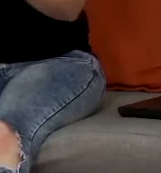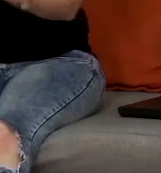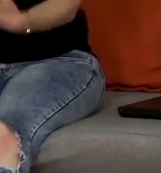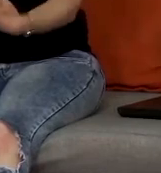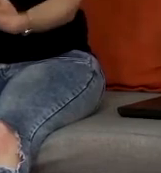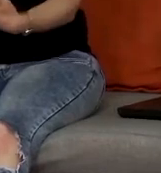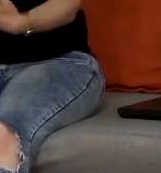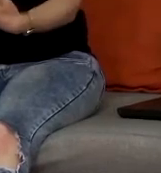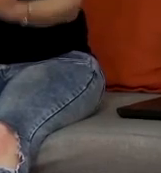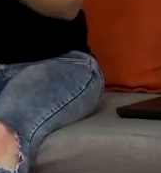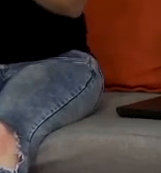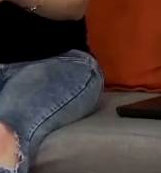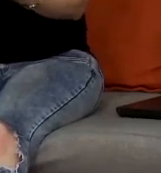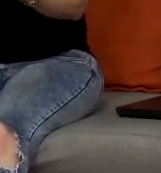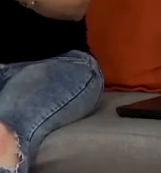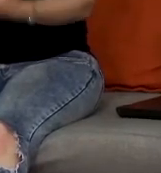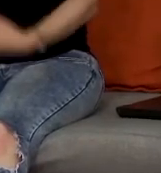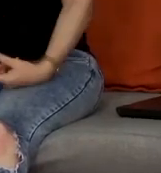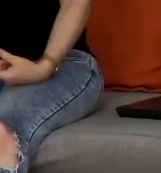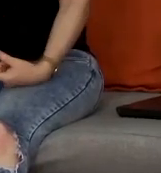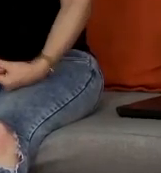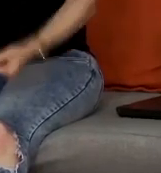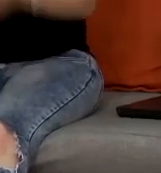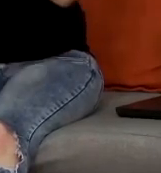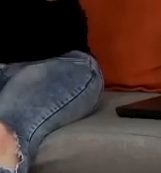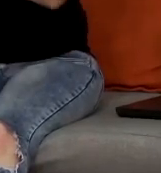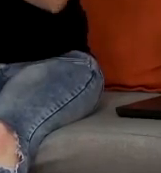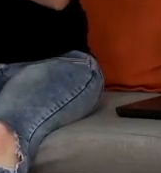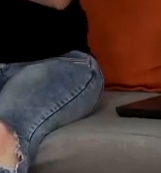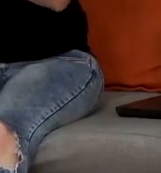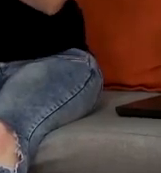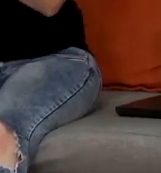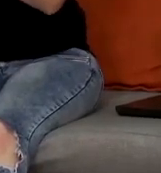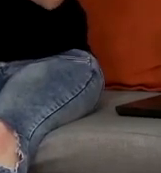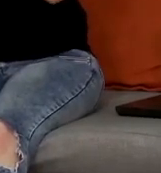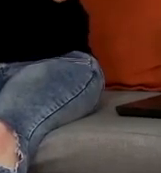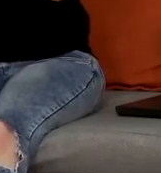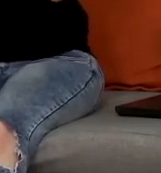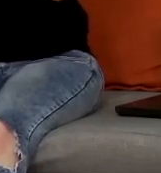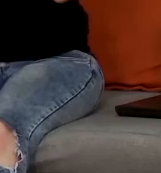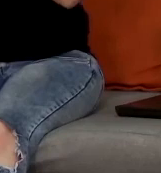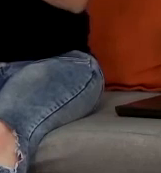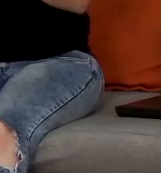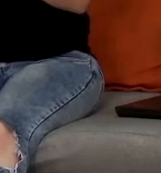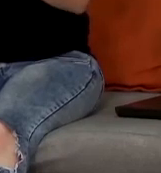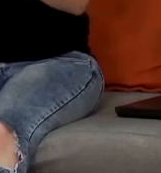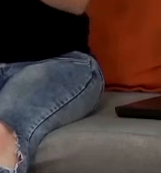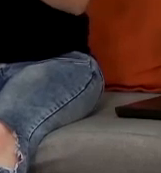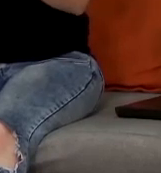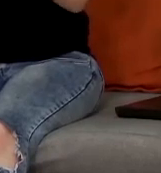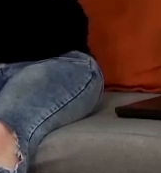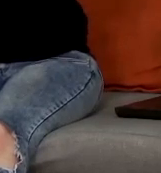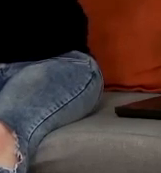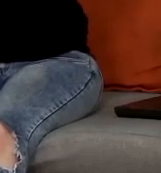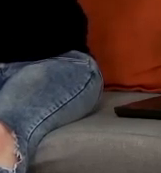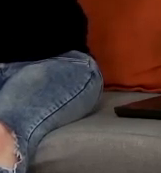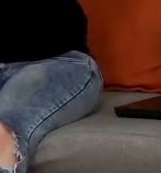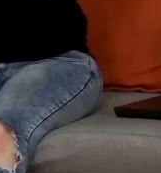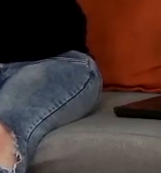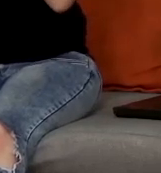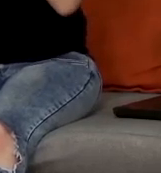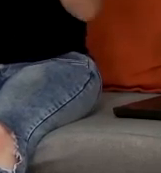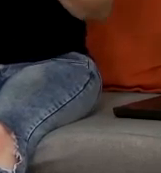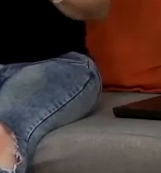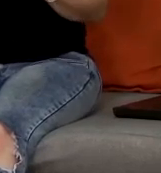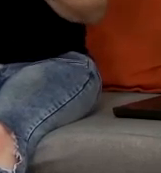talk the lesson back to yourself. Record yourself on a mic. Put your phone there and record your lesson and then put your